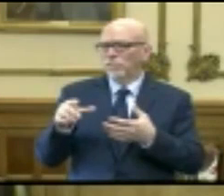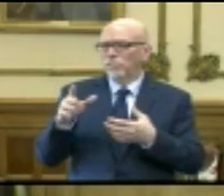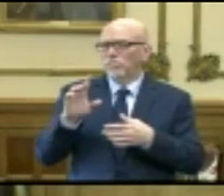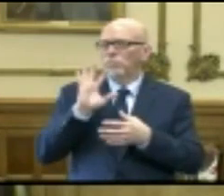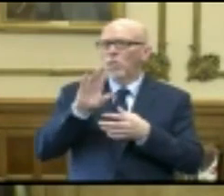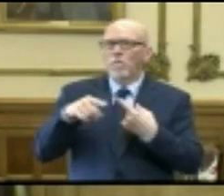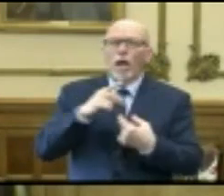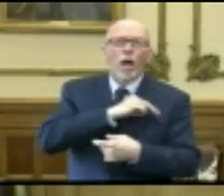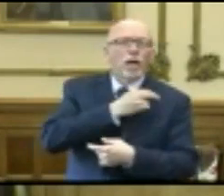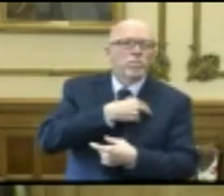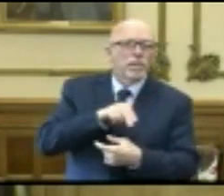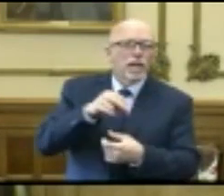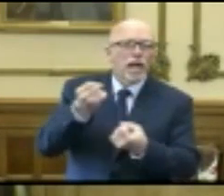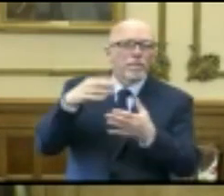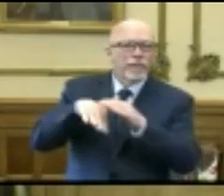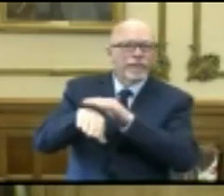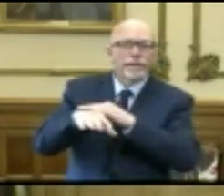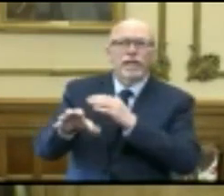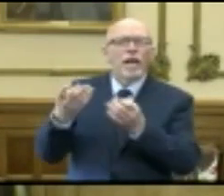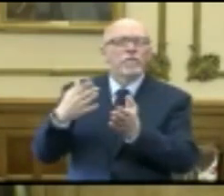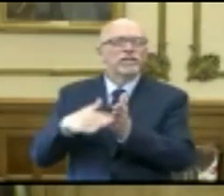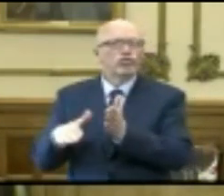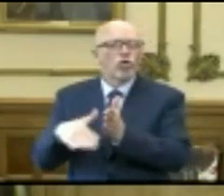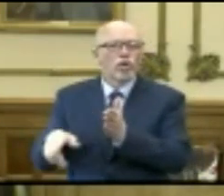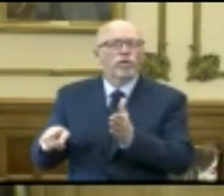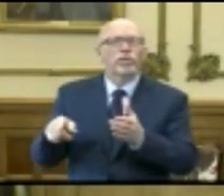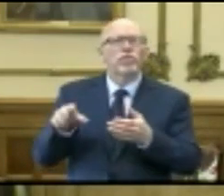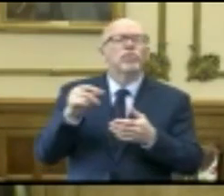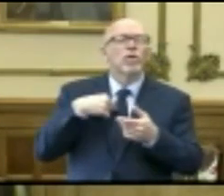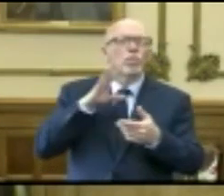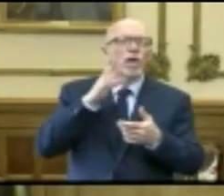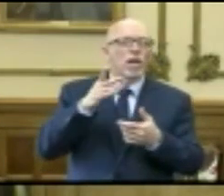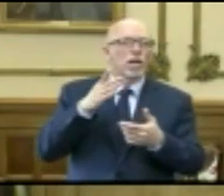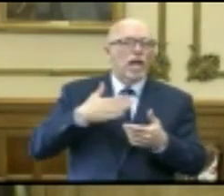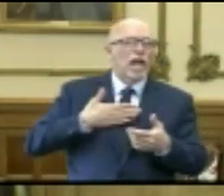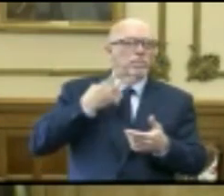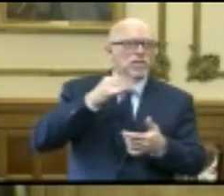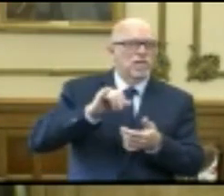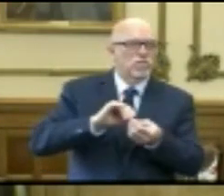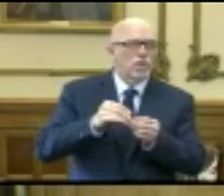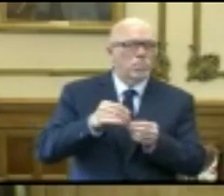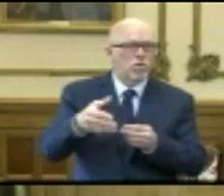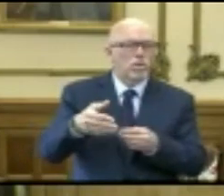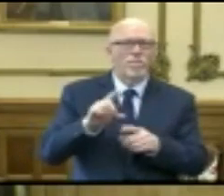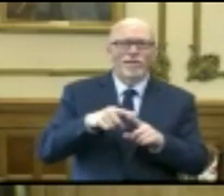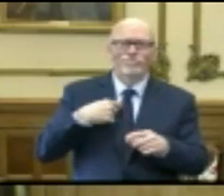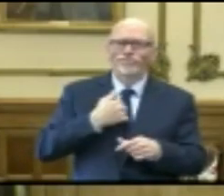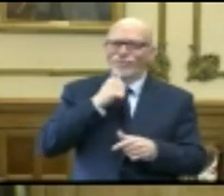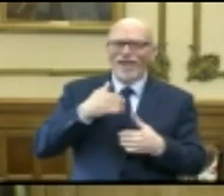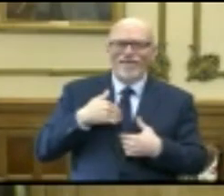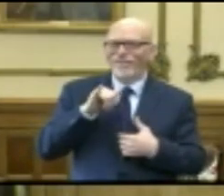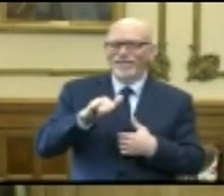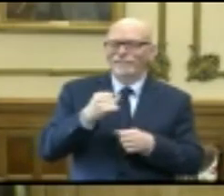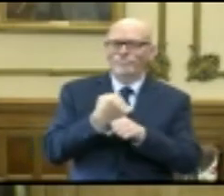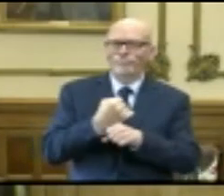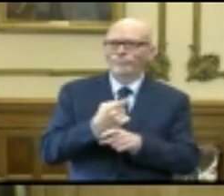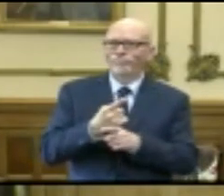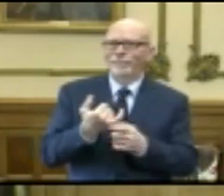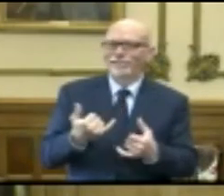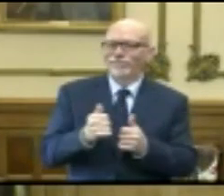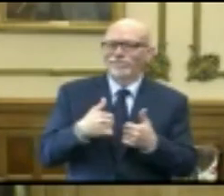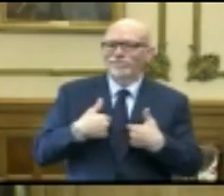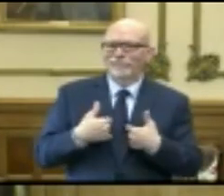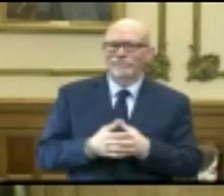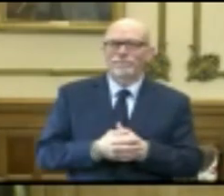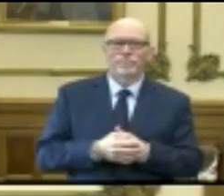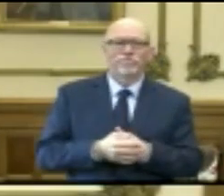hospital admissions and discharges. So I think you'll be happy to see that. So I'm sorry. I just don't have those numbers off the top of my